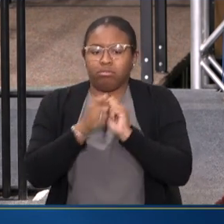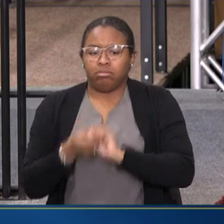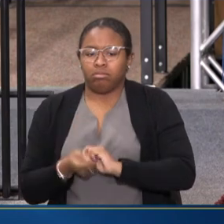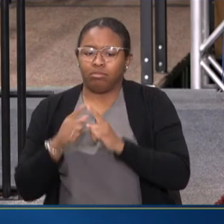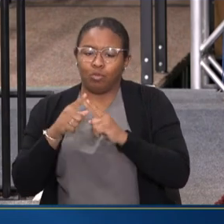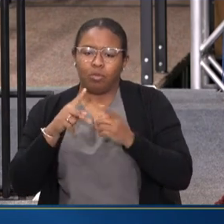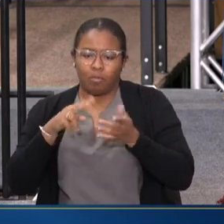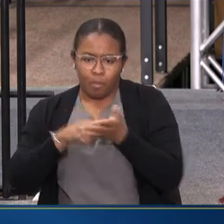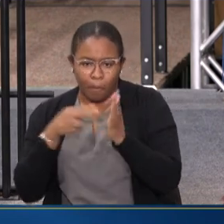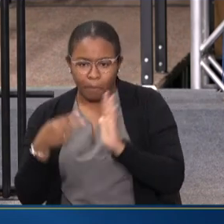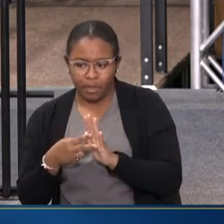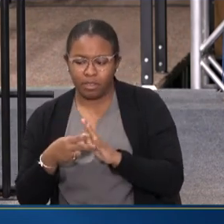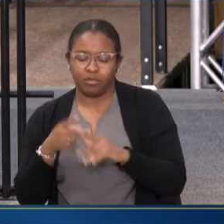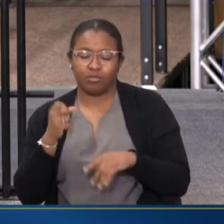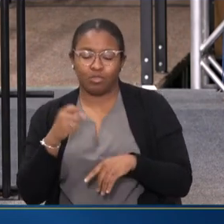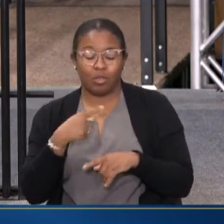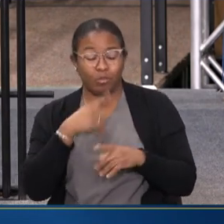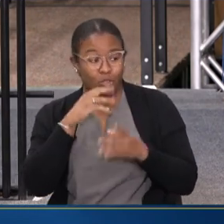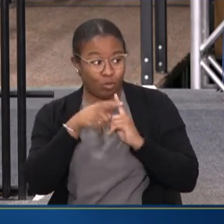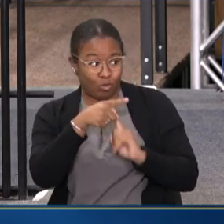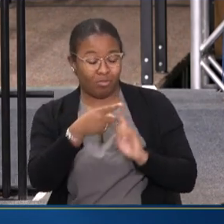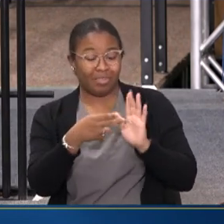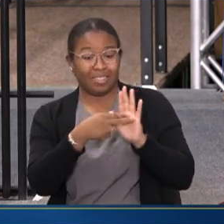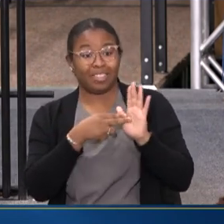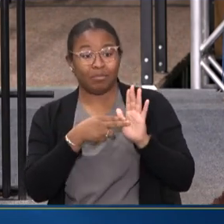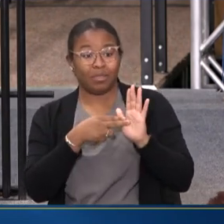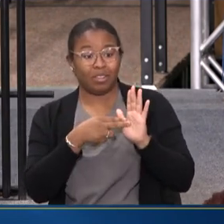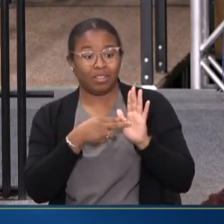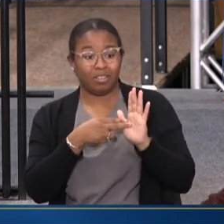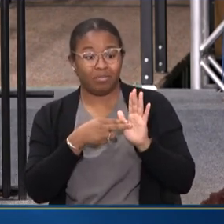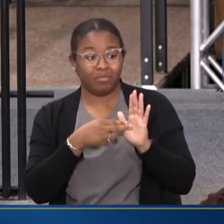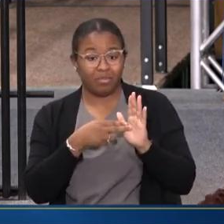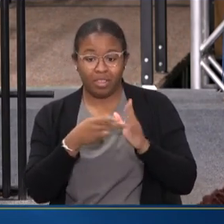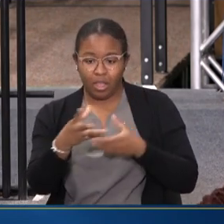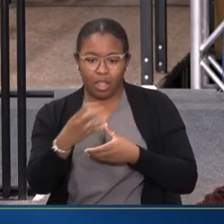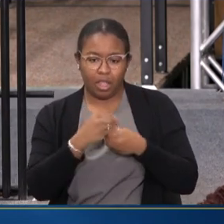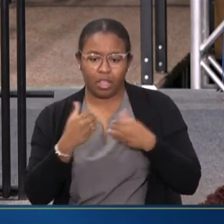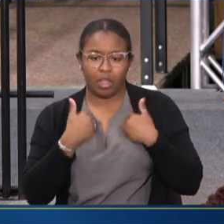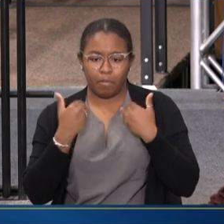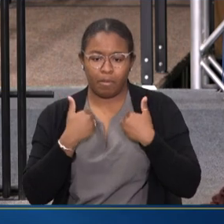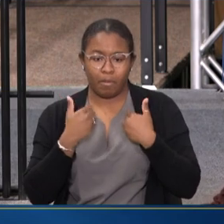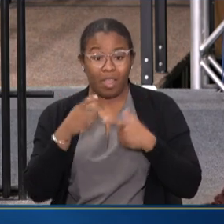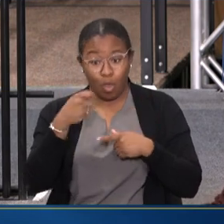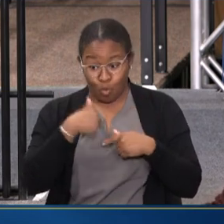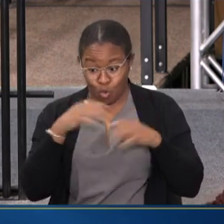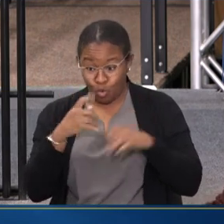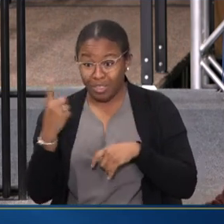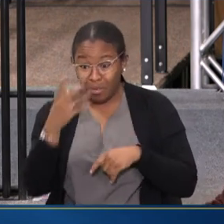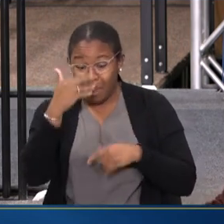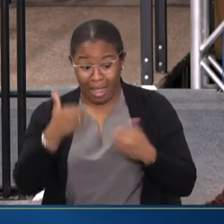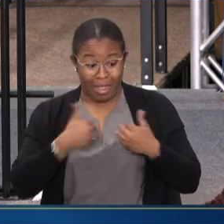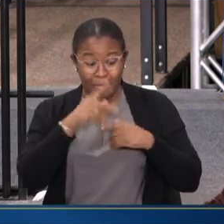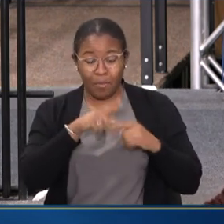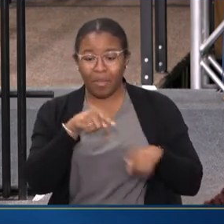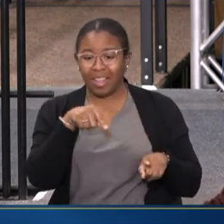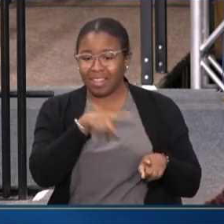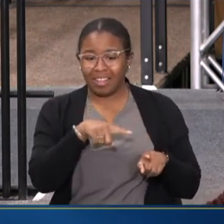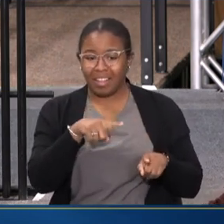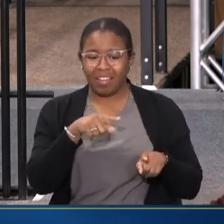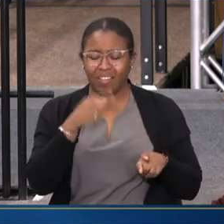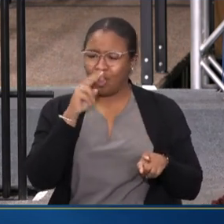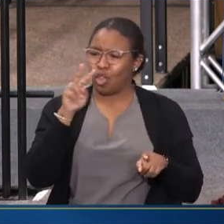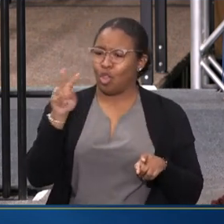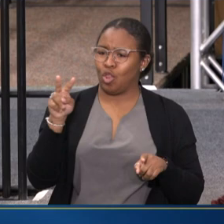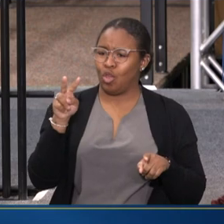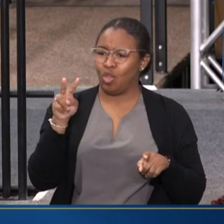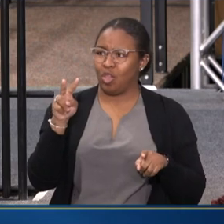SO NOW LET ME SPEAK TO WHAT YOU JUST SAID. STIGMA, GET YOUNG PEOPLE INVOLVED. WE DID SOMETHING BECAUSE YOUNG PEOPLE DON'T, THEY DON'T, THEY DON'T LOOK AT IT